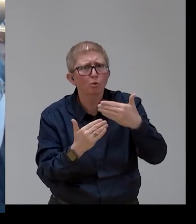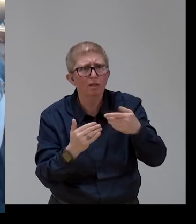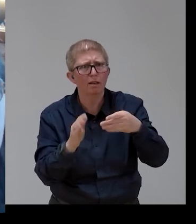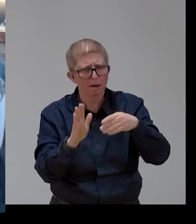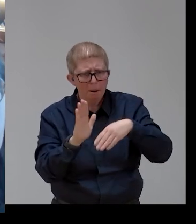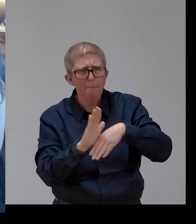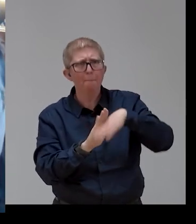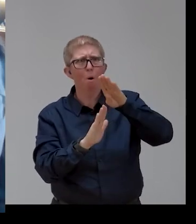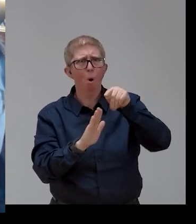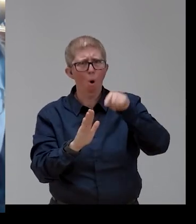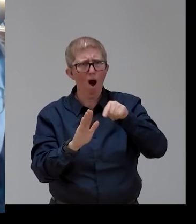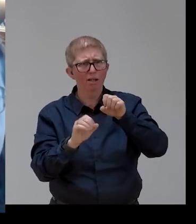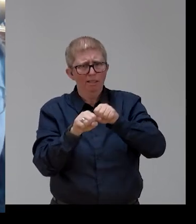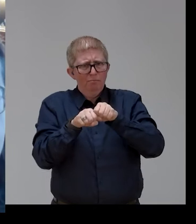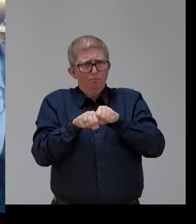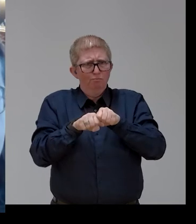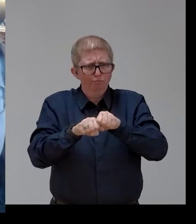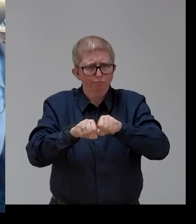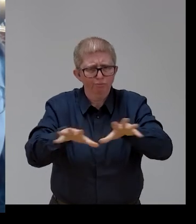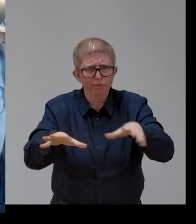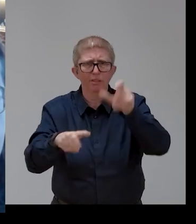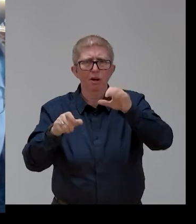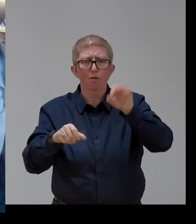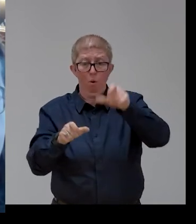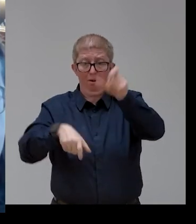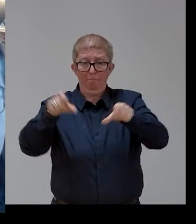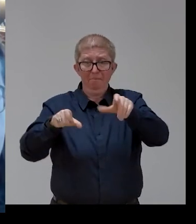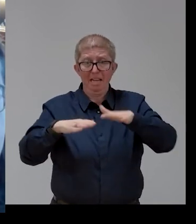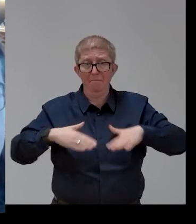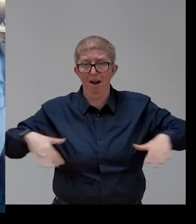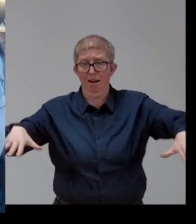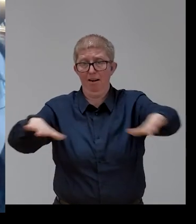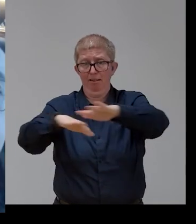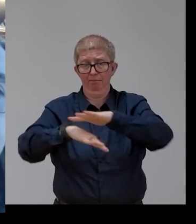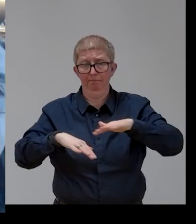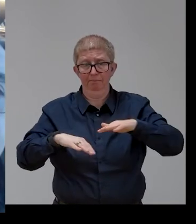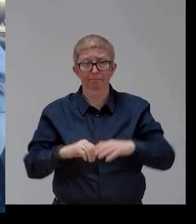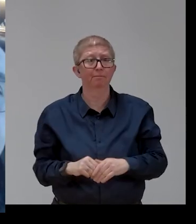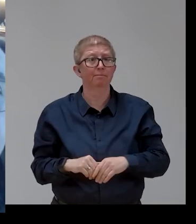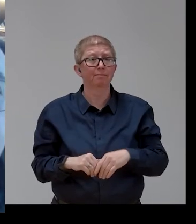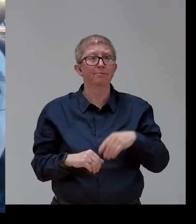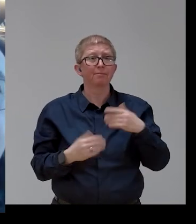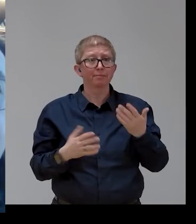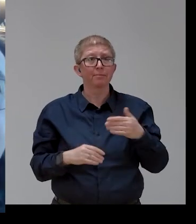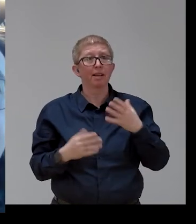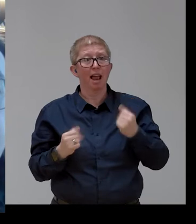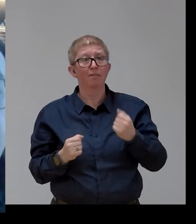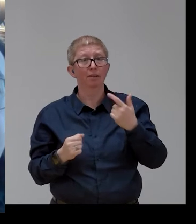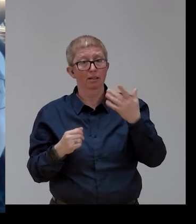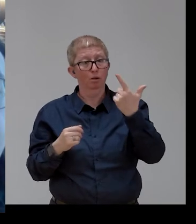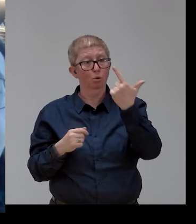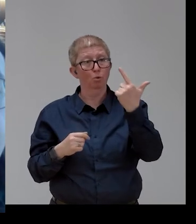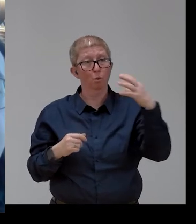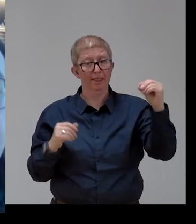citizens. It will open 20 fundamental principles. Commissary Smith talked